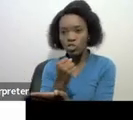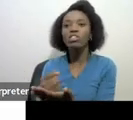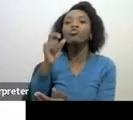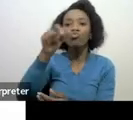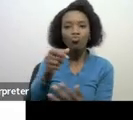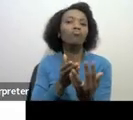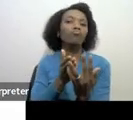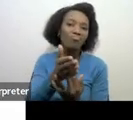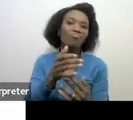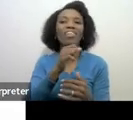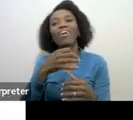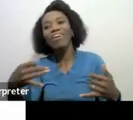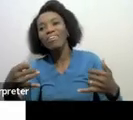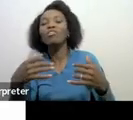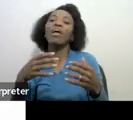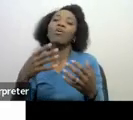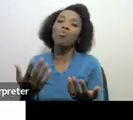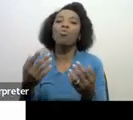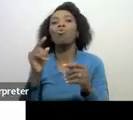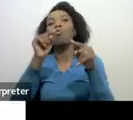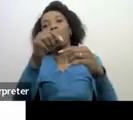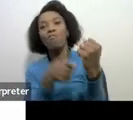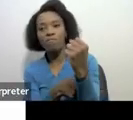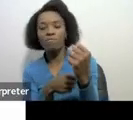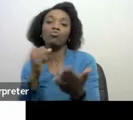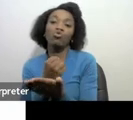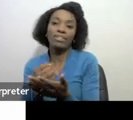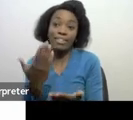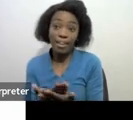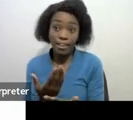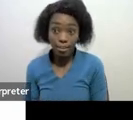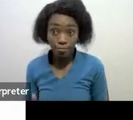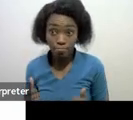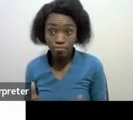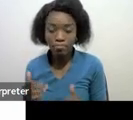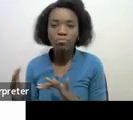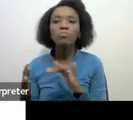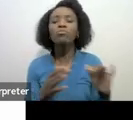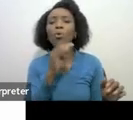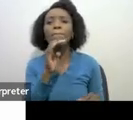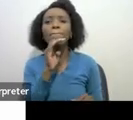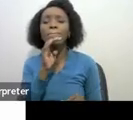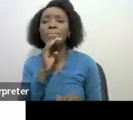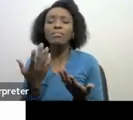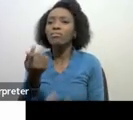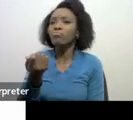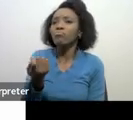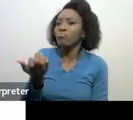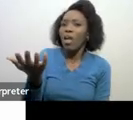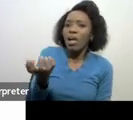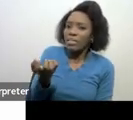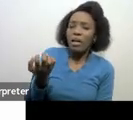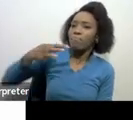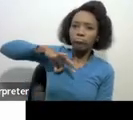the deceased estate is liable for any tax applicable to income earned during the advertisement